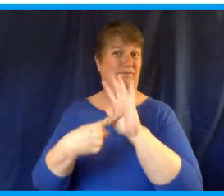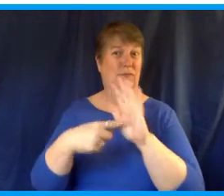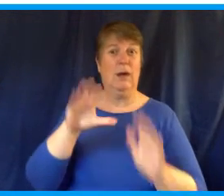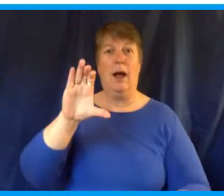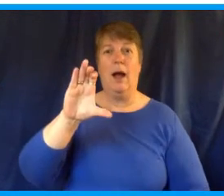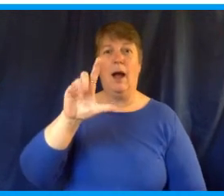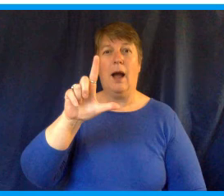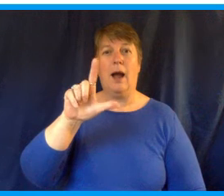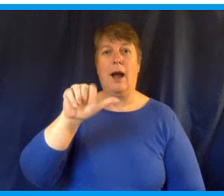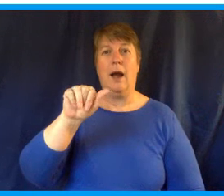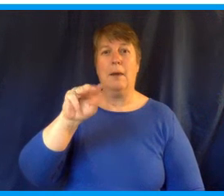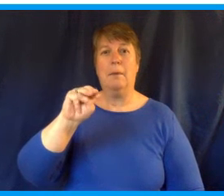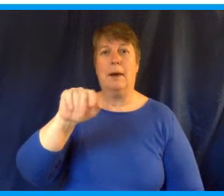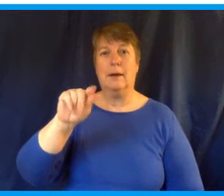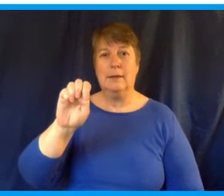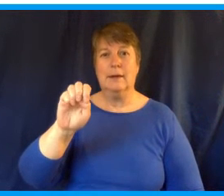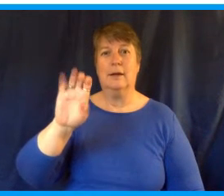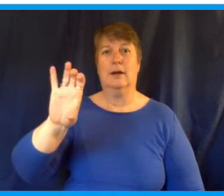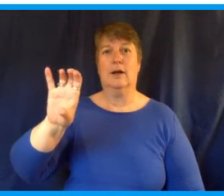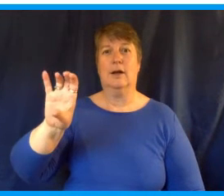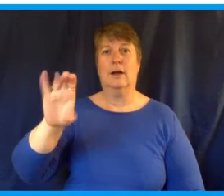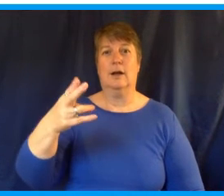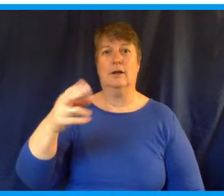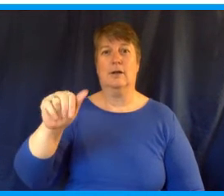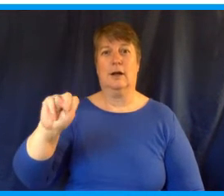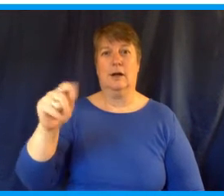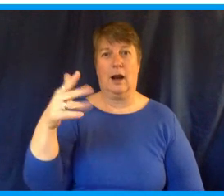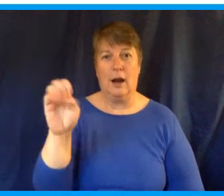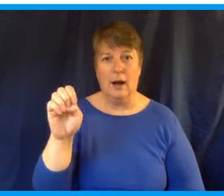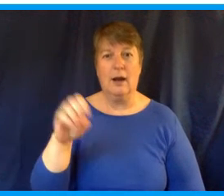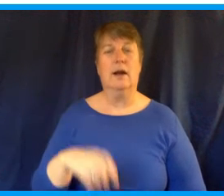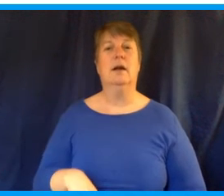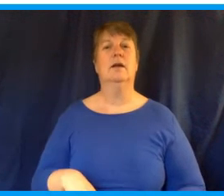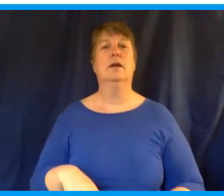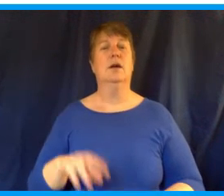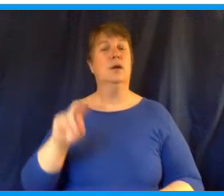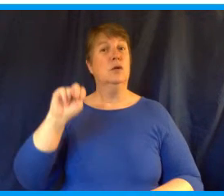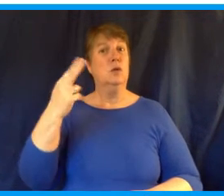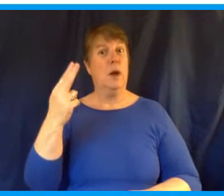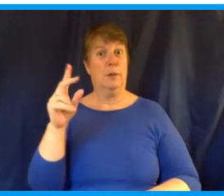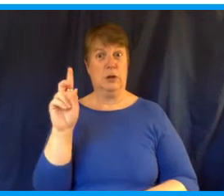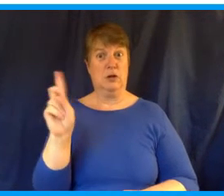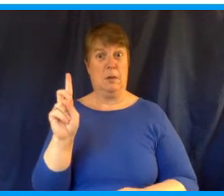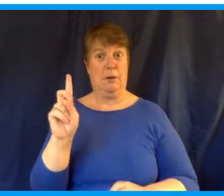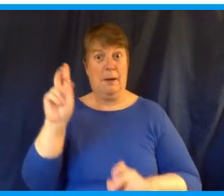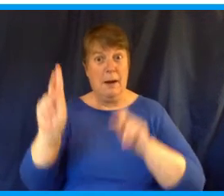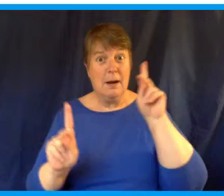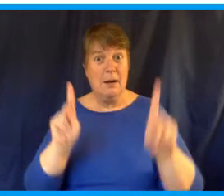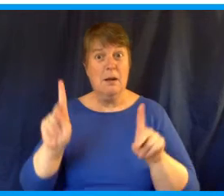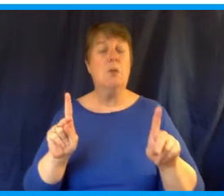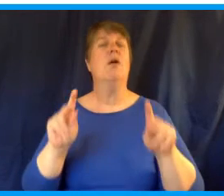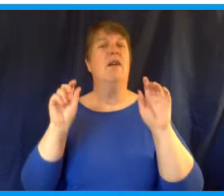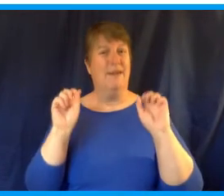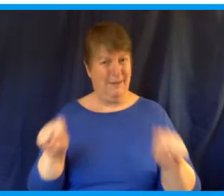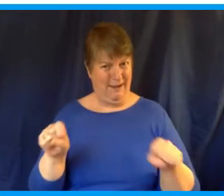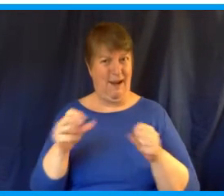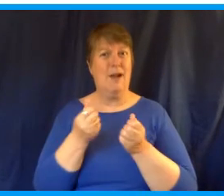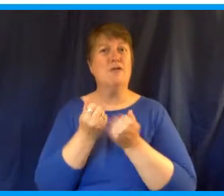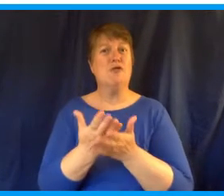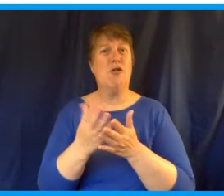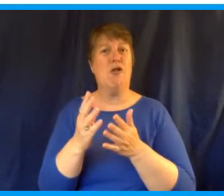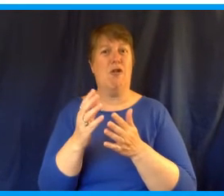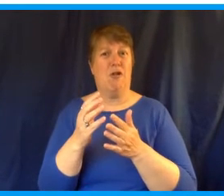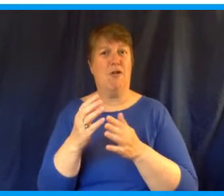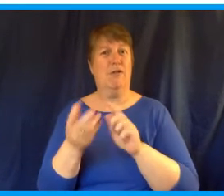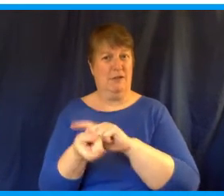That's the work before us. I've seen New Hampshire Democrats make change throughout